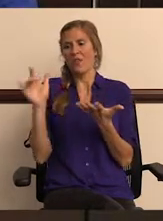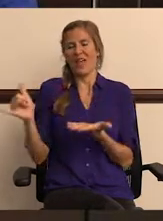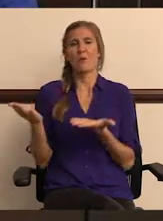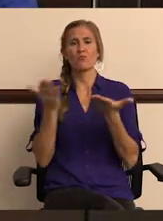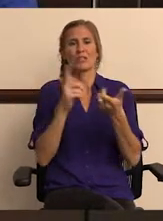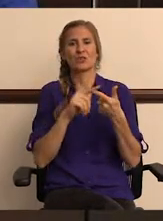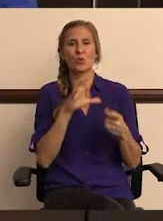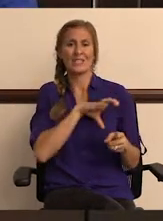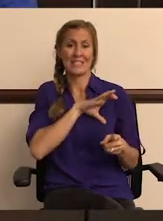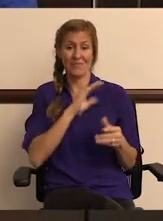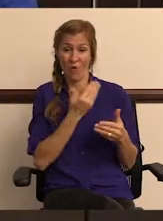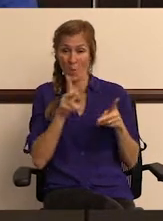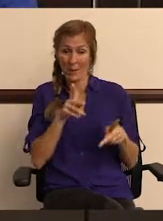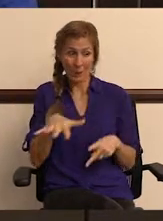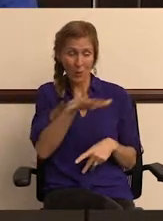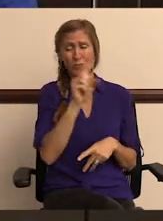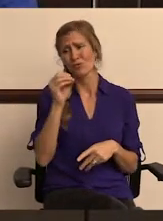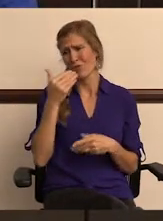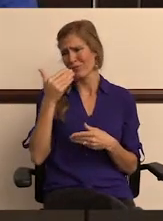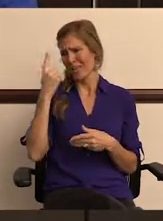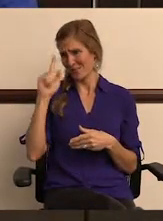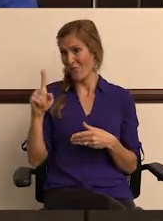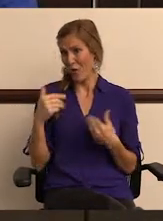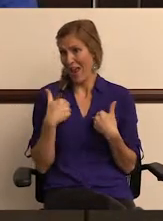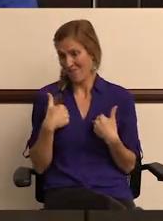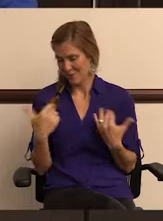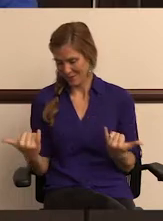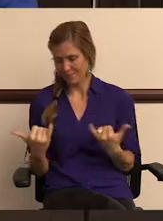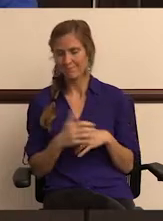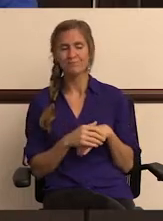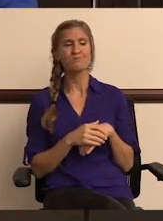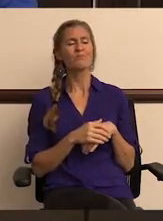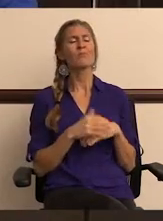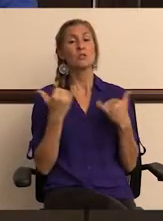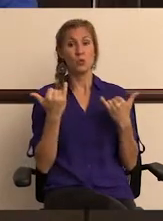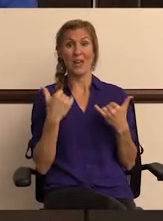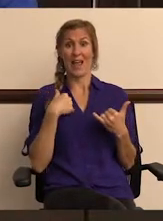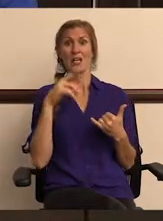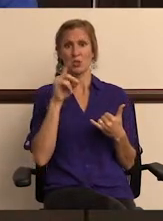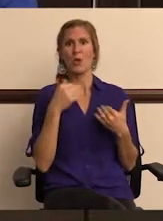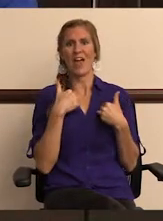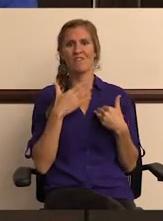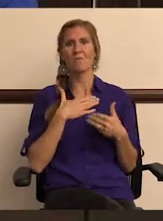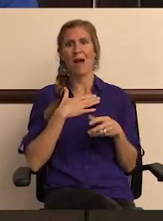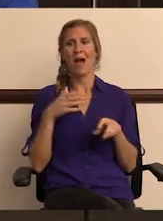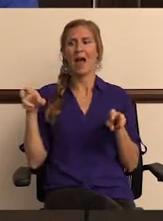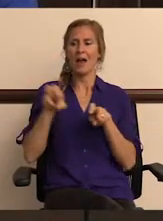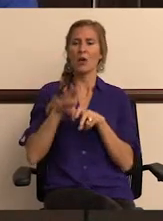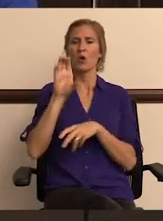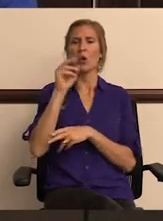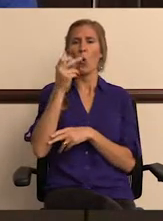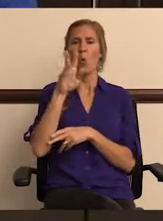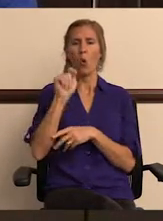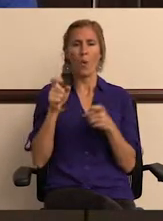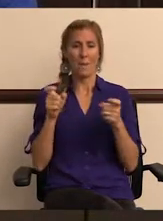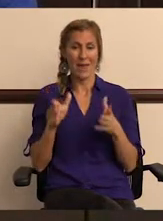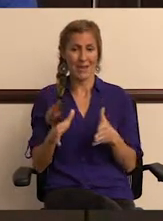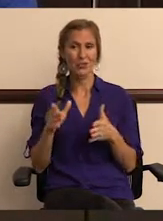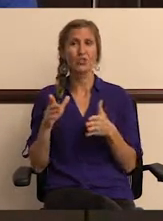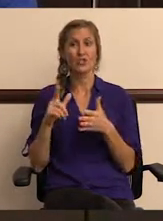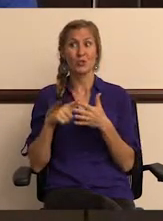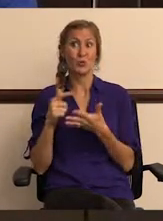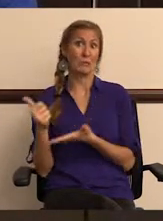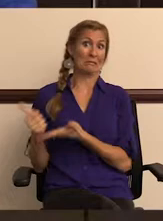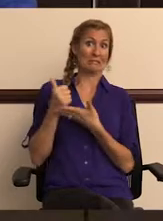you know, what it brings to the citizens of our community. So thanks for having me. Today I do have my Public Works Manager